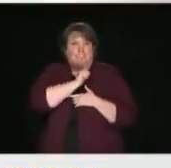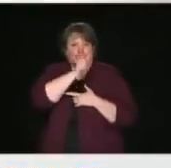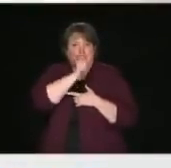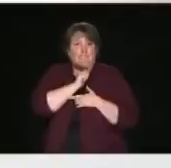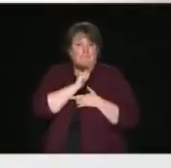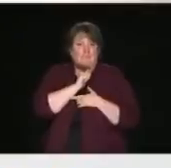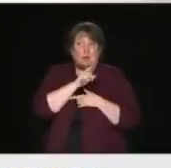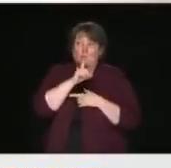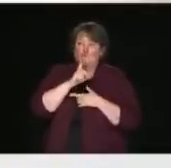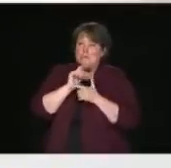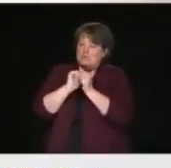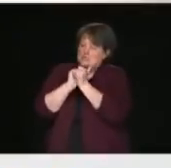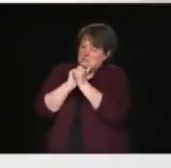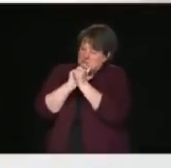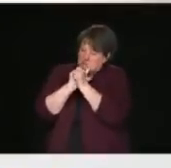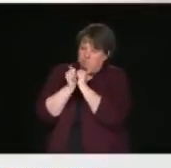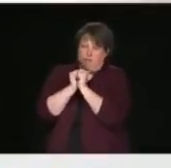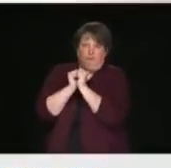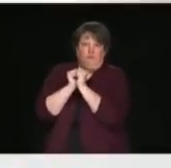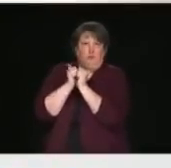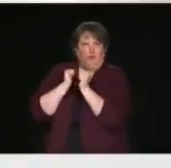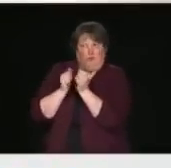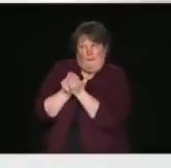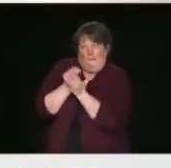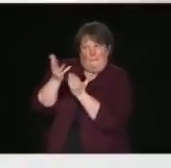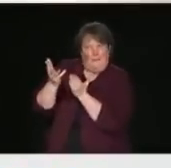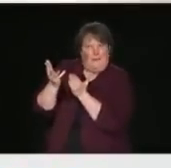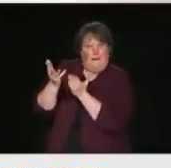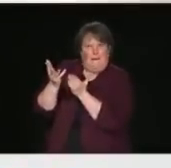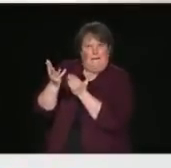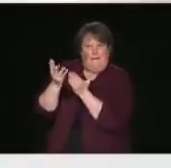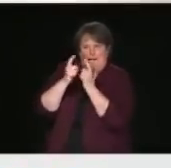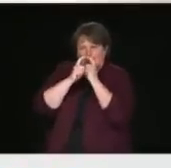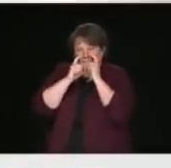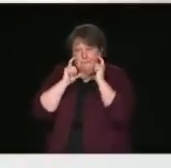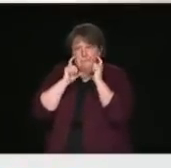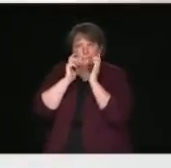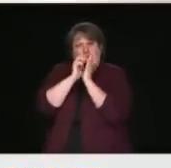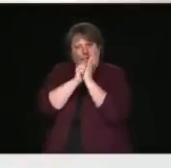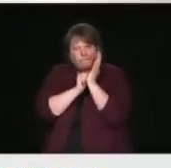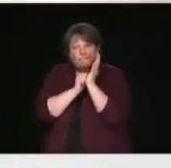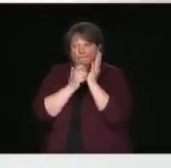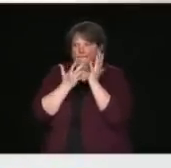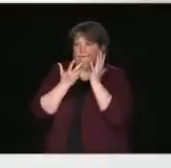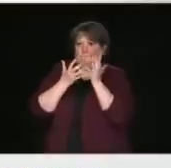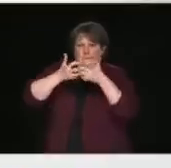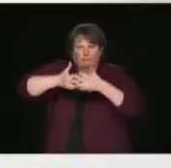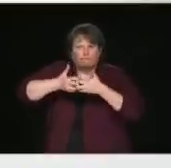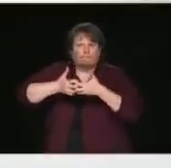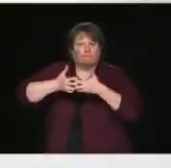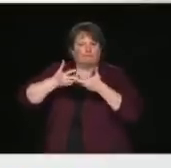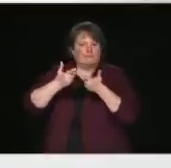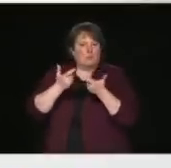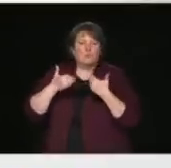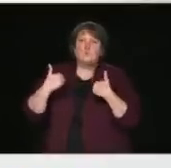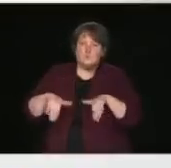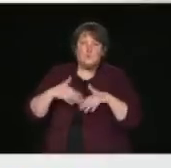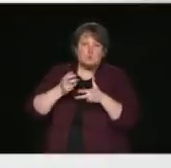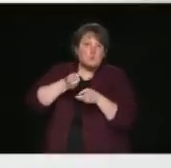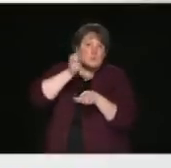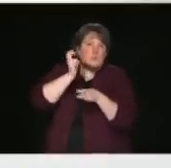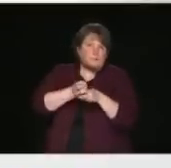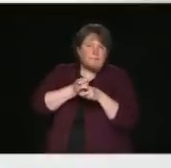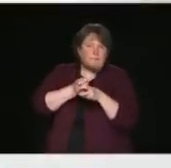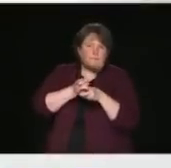to get medical equipment, Canada, working very closely with all of our provinces,